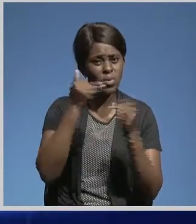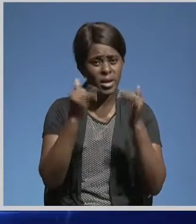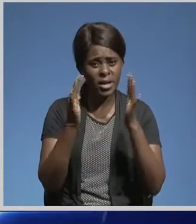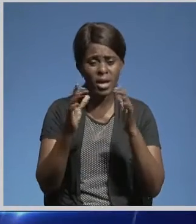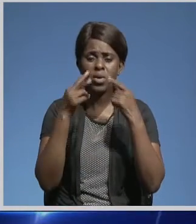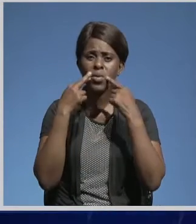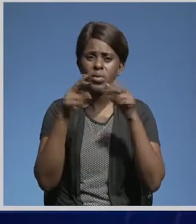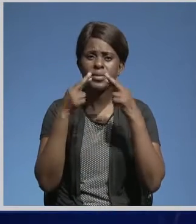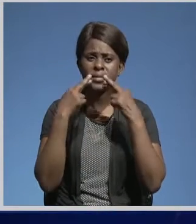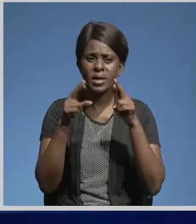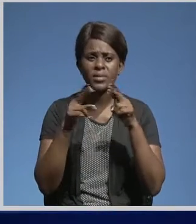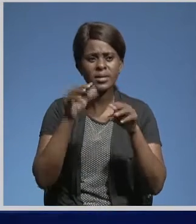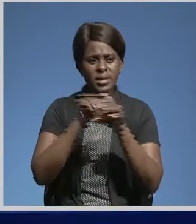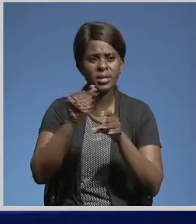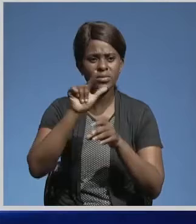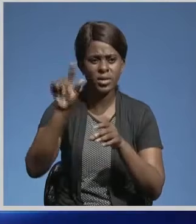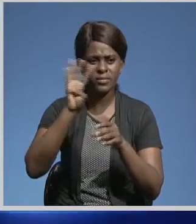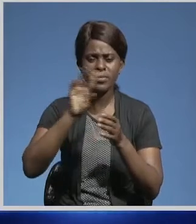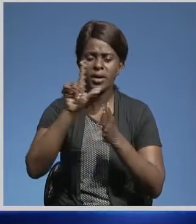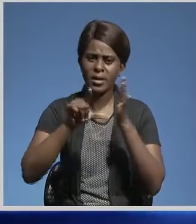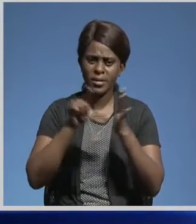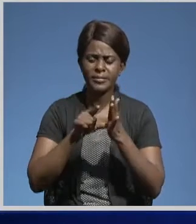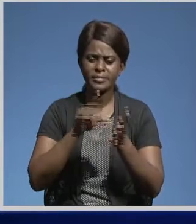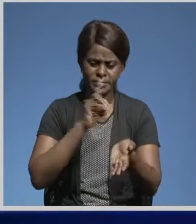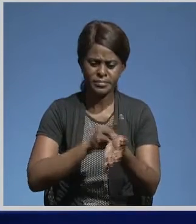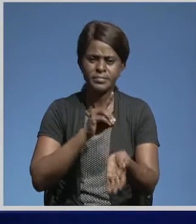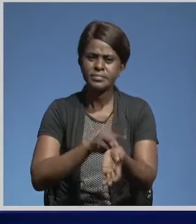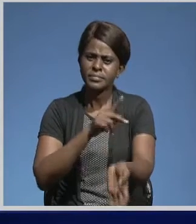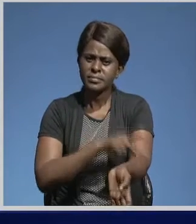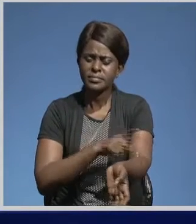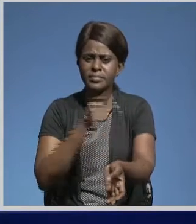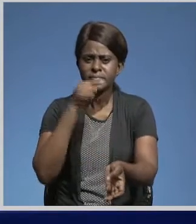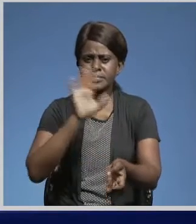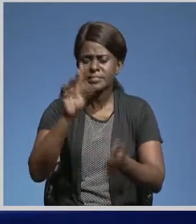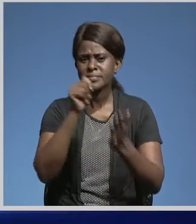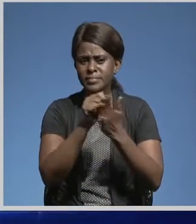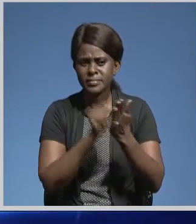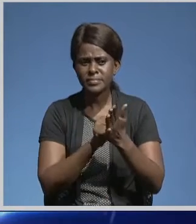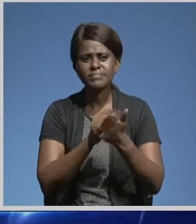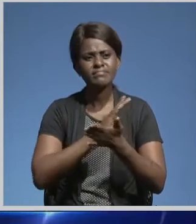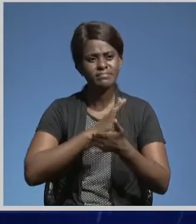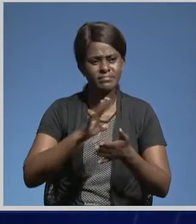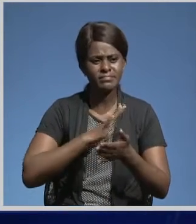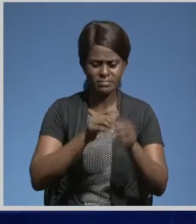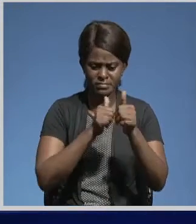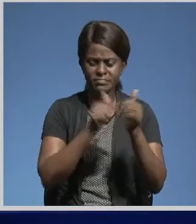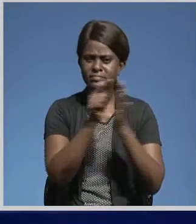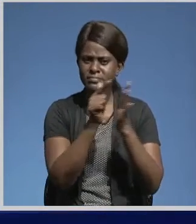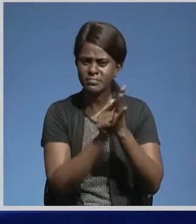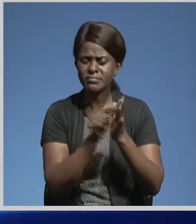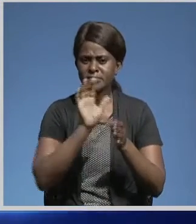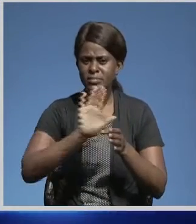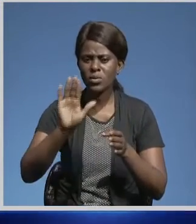-19 status within 24 hours. Dr. Pirie says the tests were conducted smoothly as per requirement under the